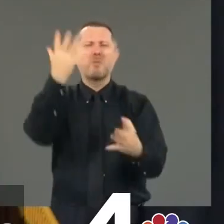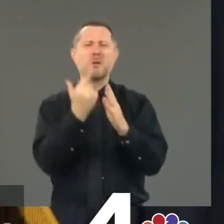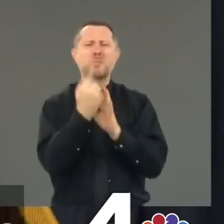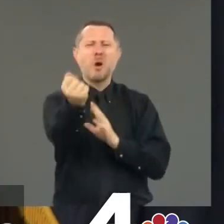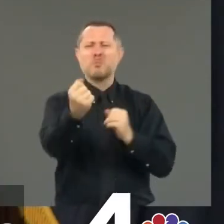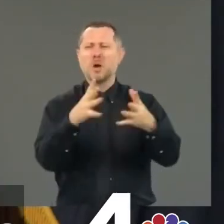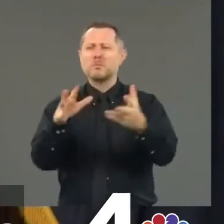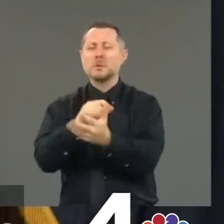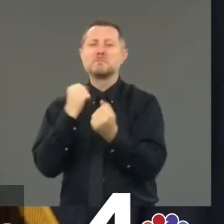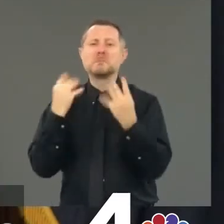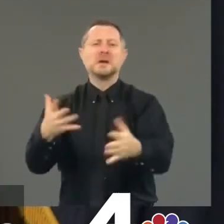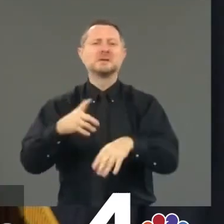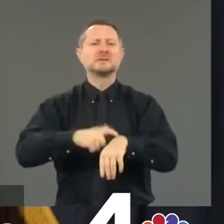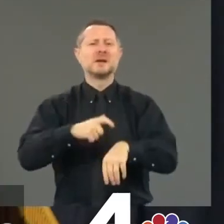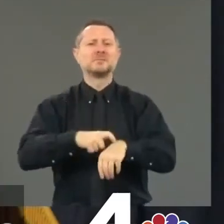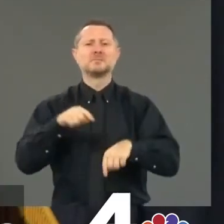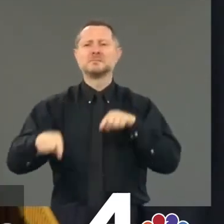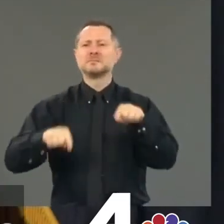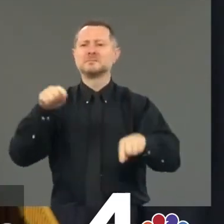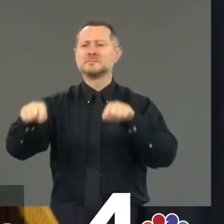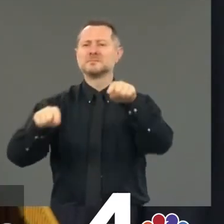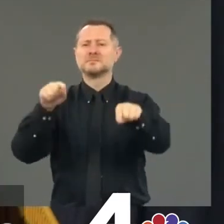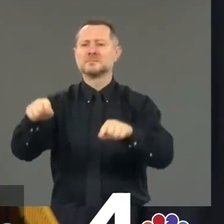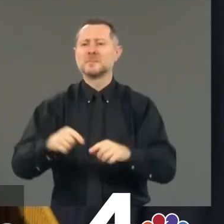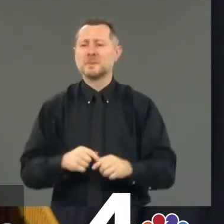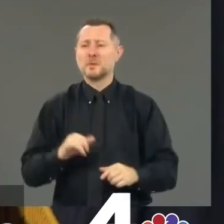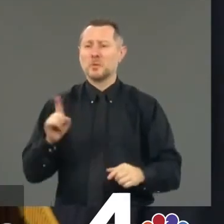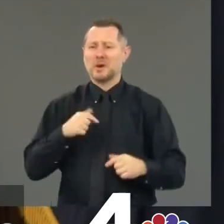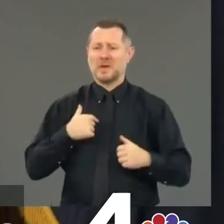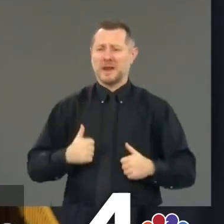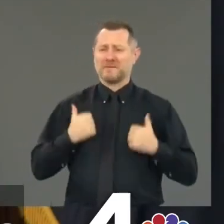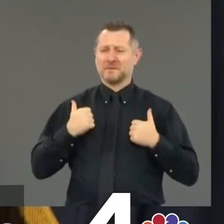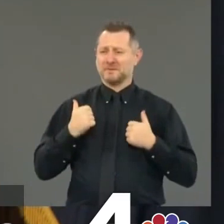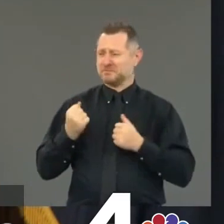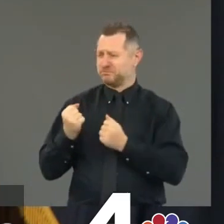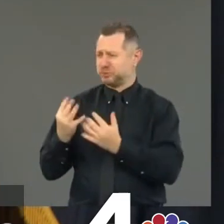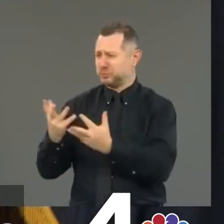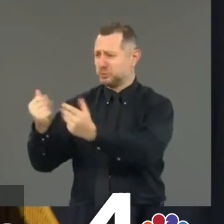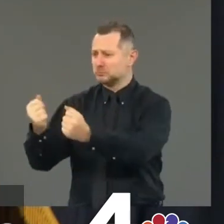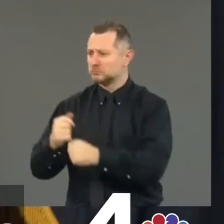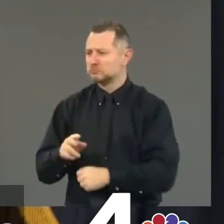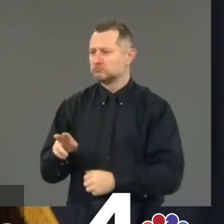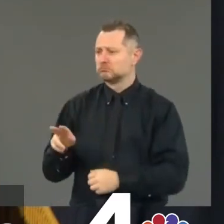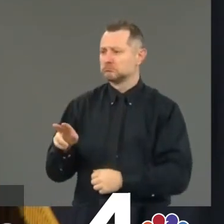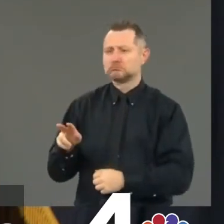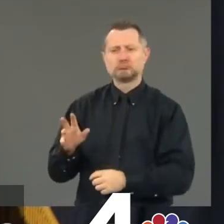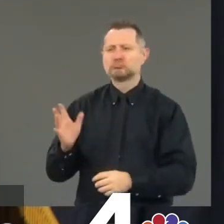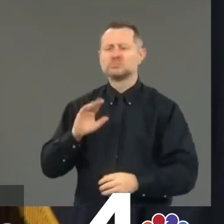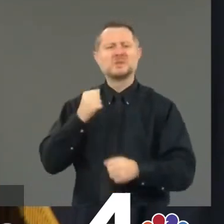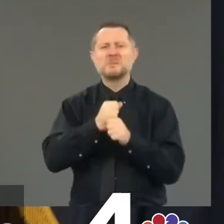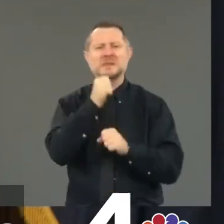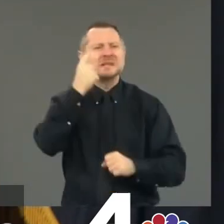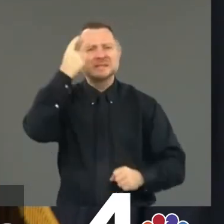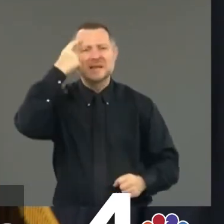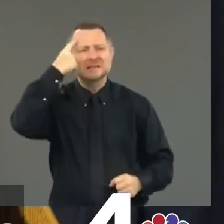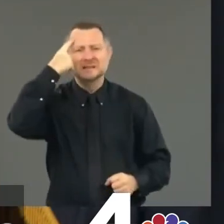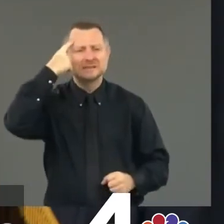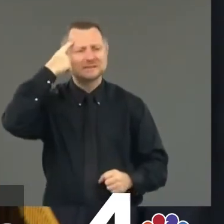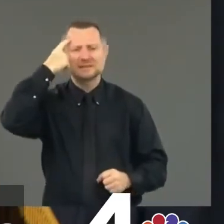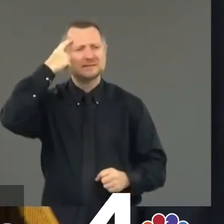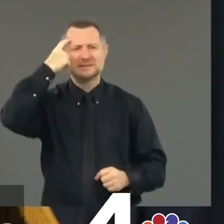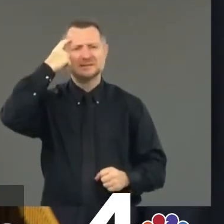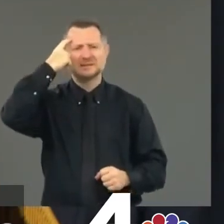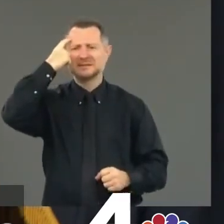Burning down your own house never works and never makes sense. Burning down your